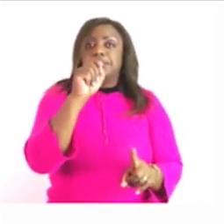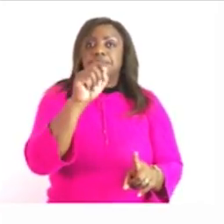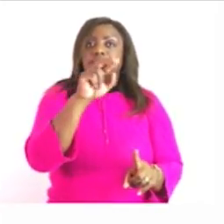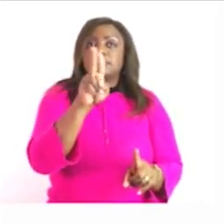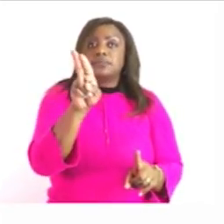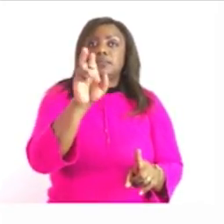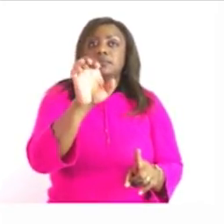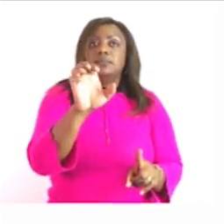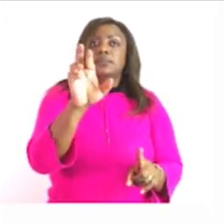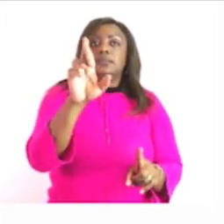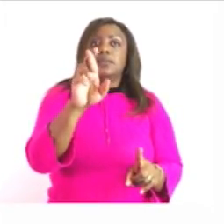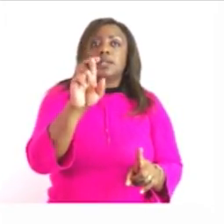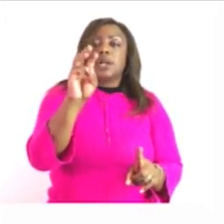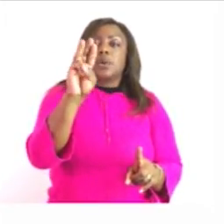water